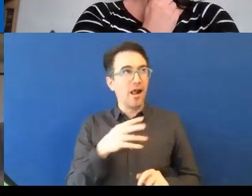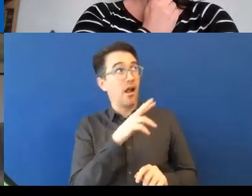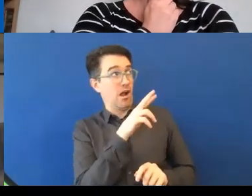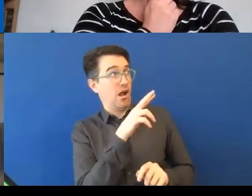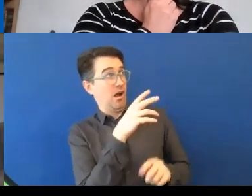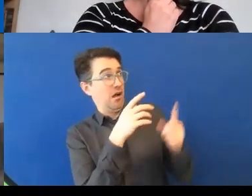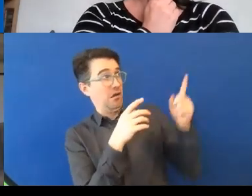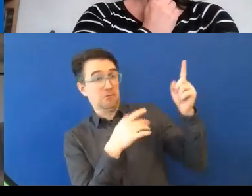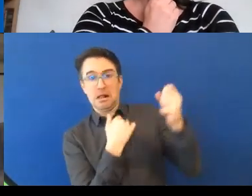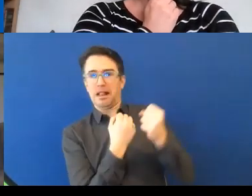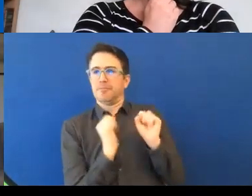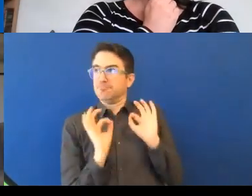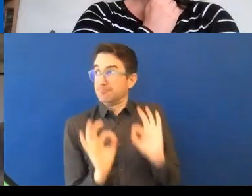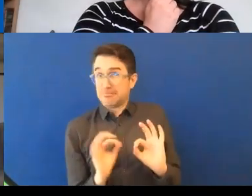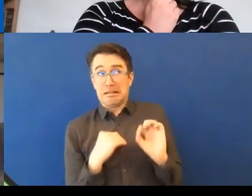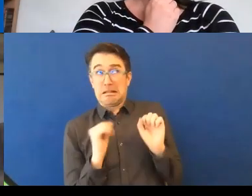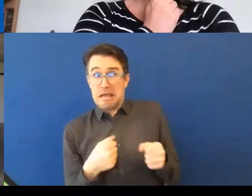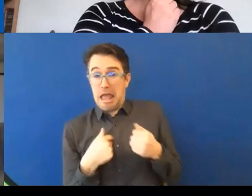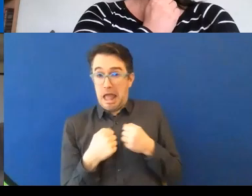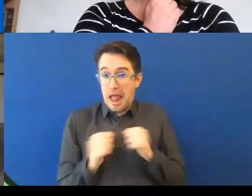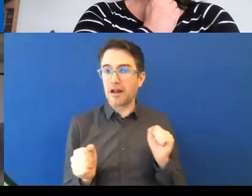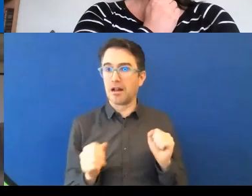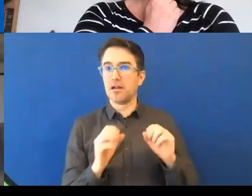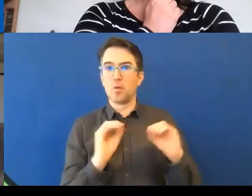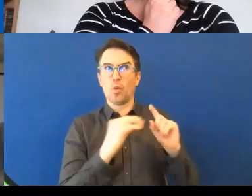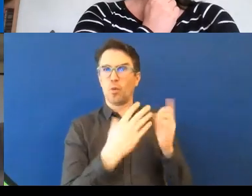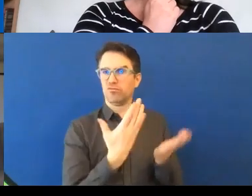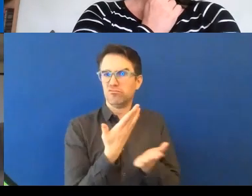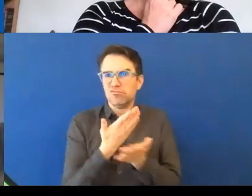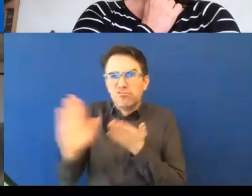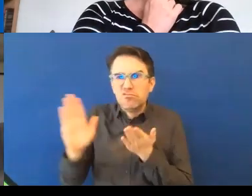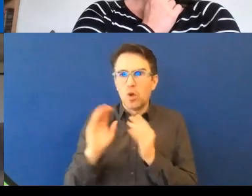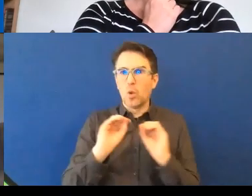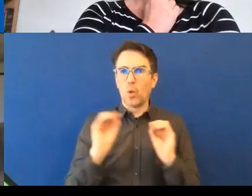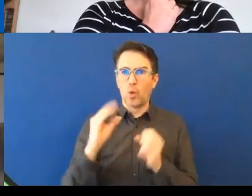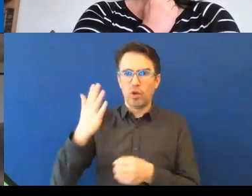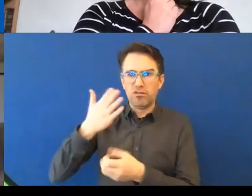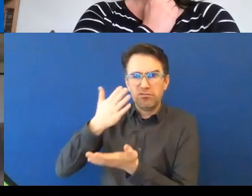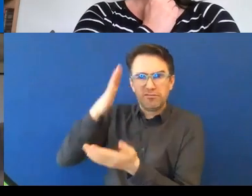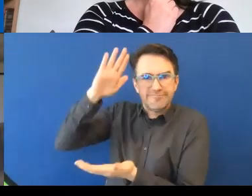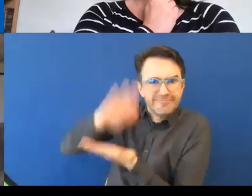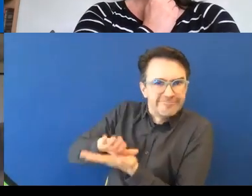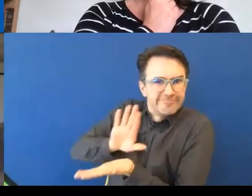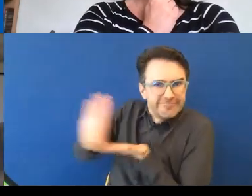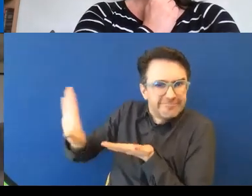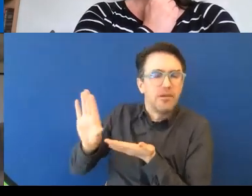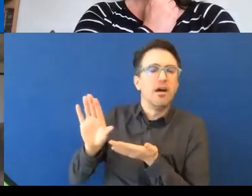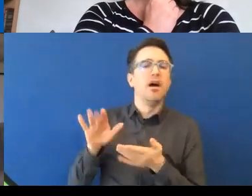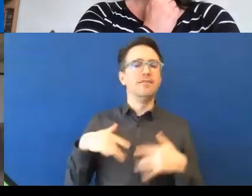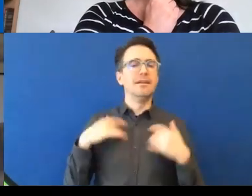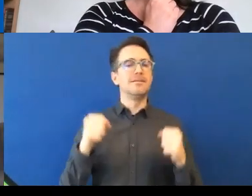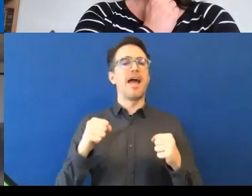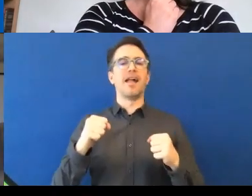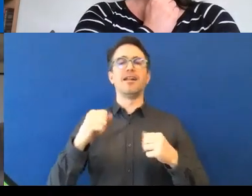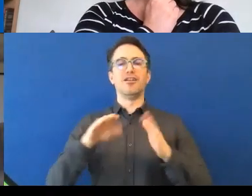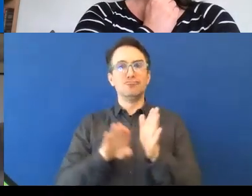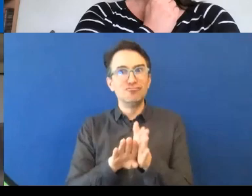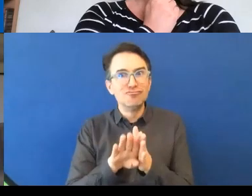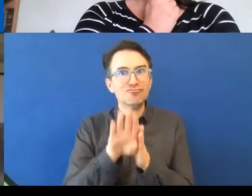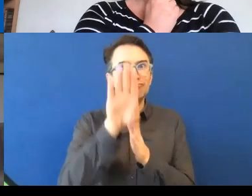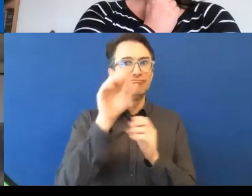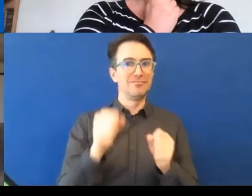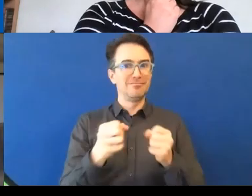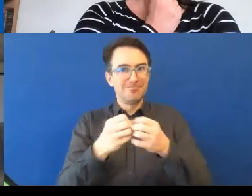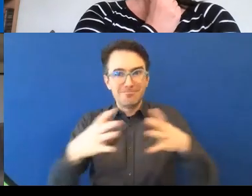within my organization. That's changed. We have, you know, we have people that identify as disabled, we have SVPs that identify as dyslexic,